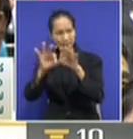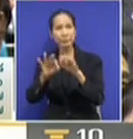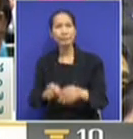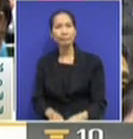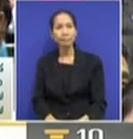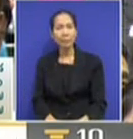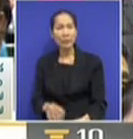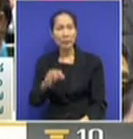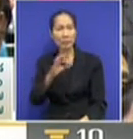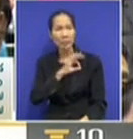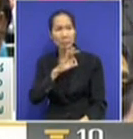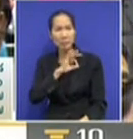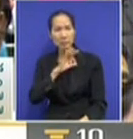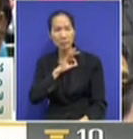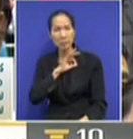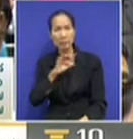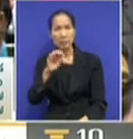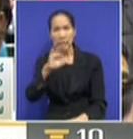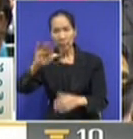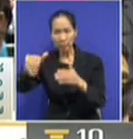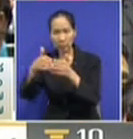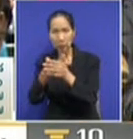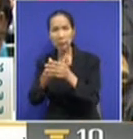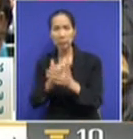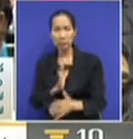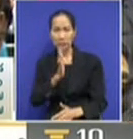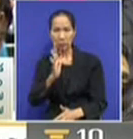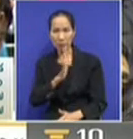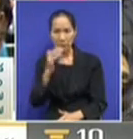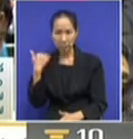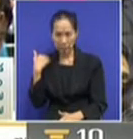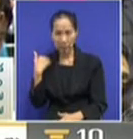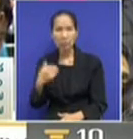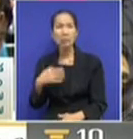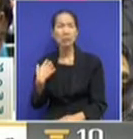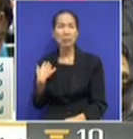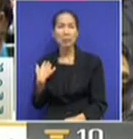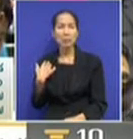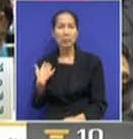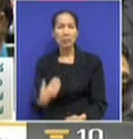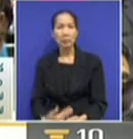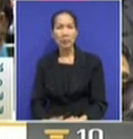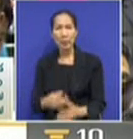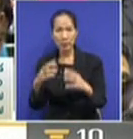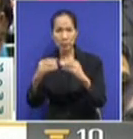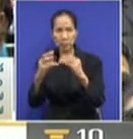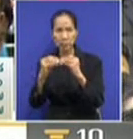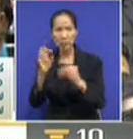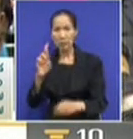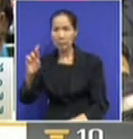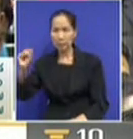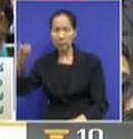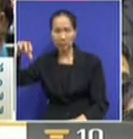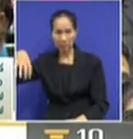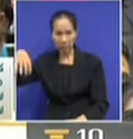yesterday to support the Palang-Pajarat Party and to vote for General Pajut-chan-no-Cha today. Yes, so let's